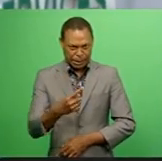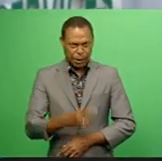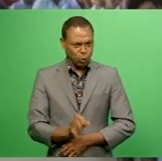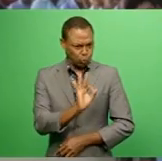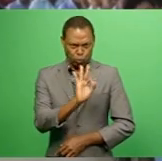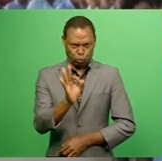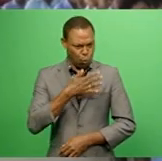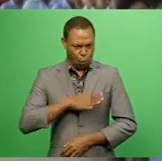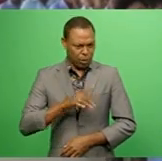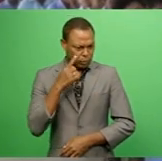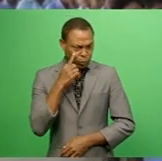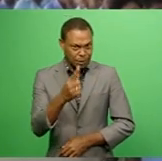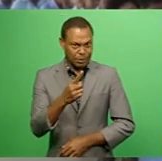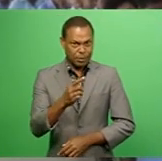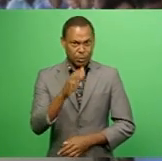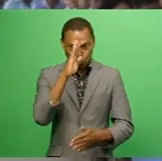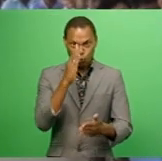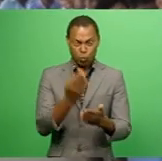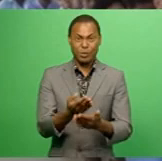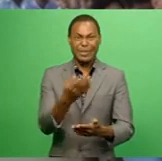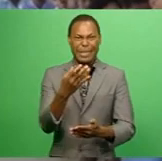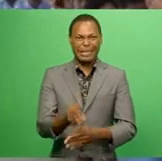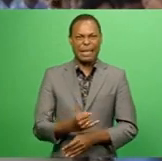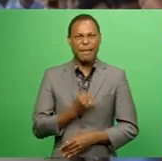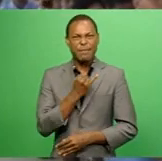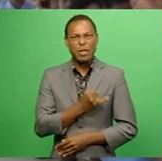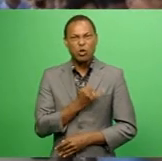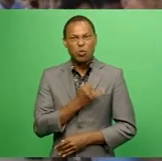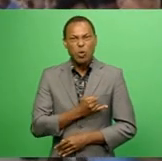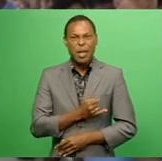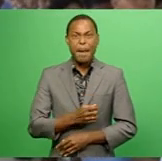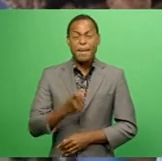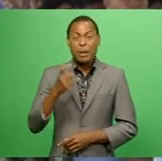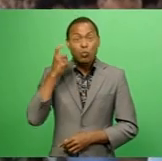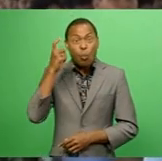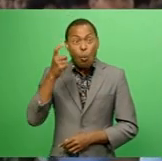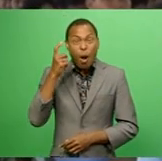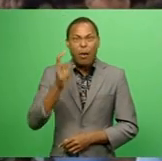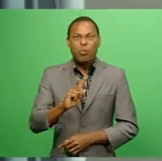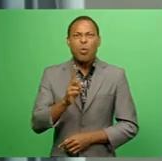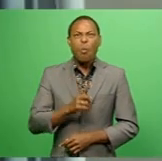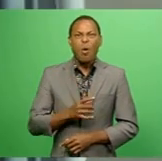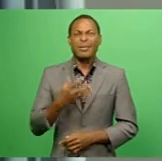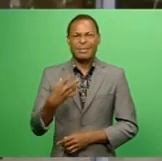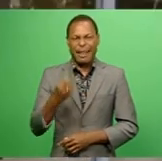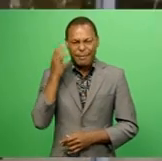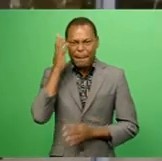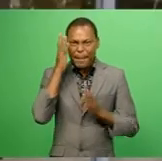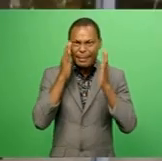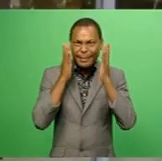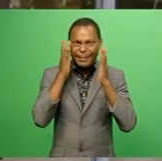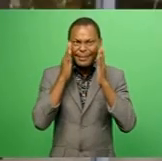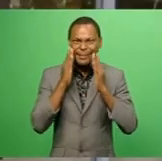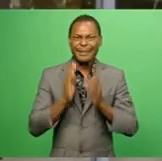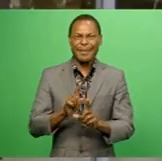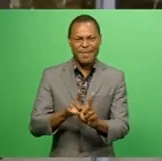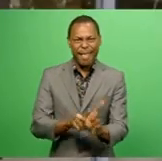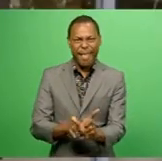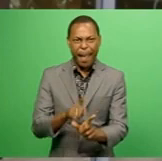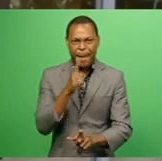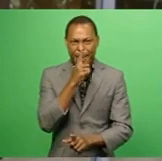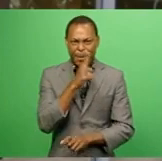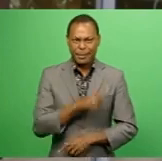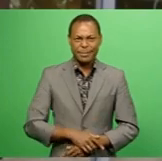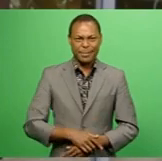want to see students coming in with injuries, but the bigger worry is the mental impact on young Fijians. You talk to the child psychologist,